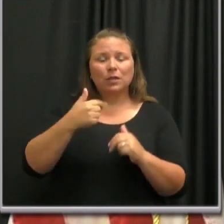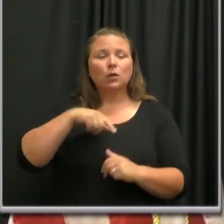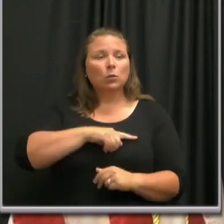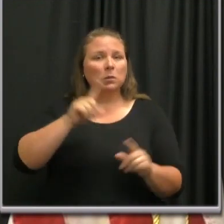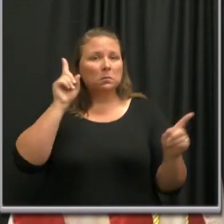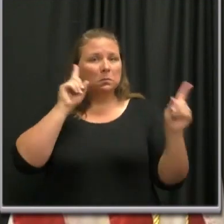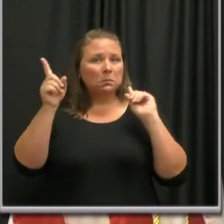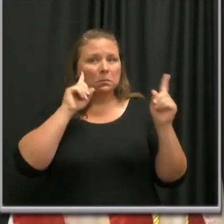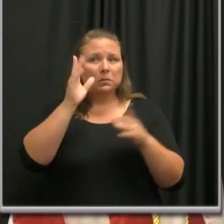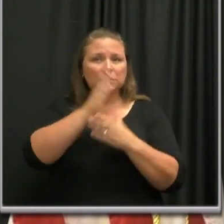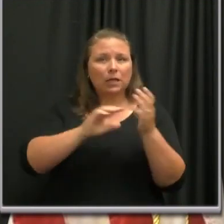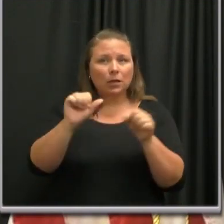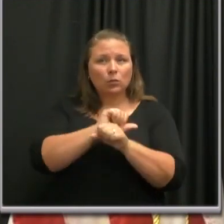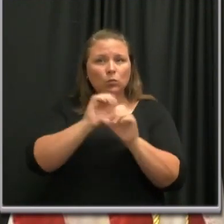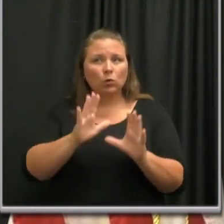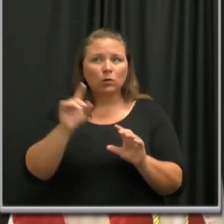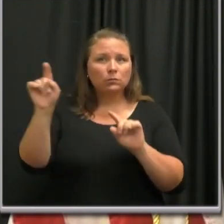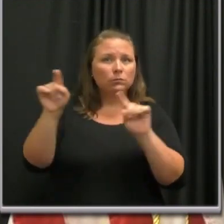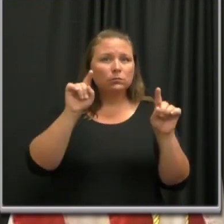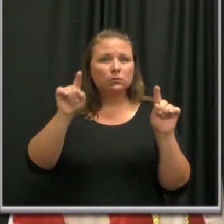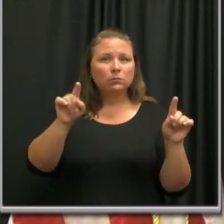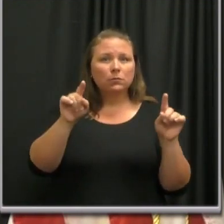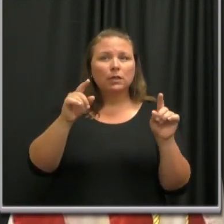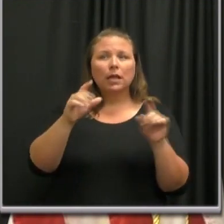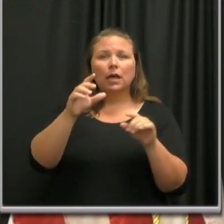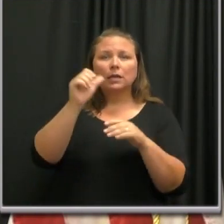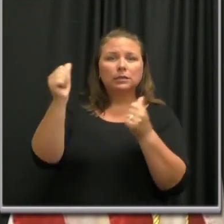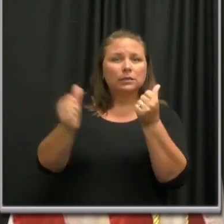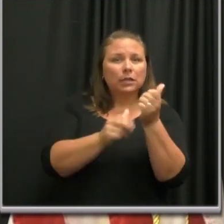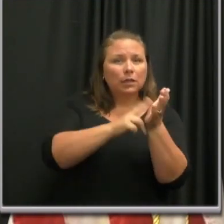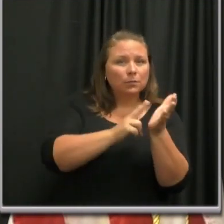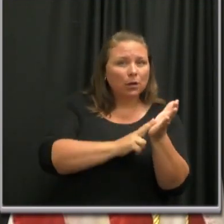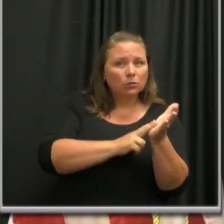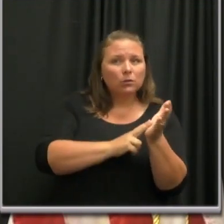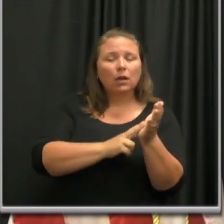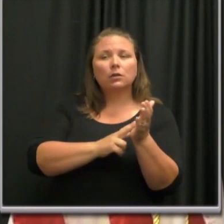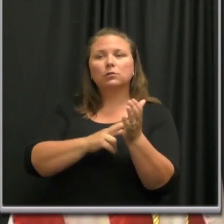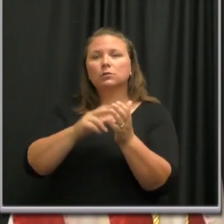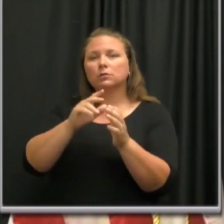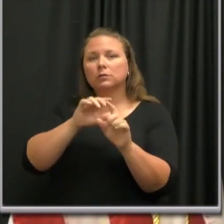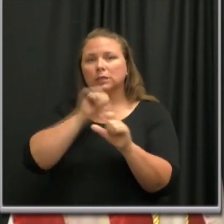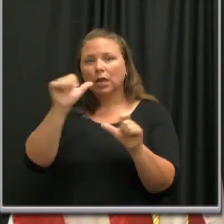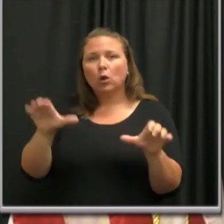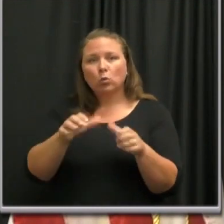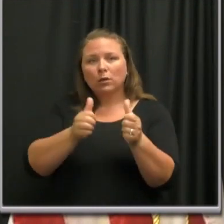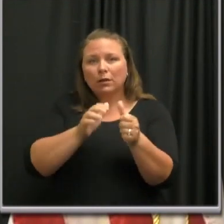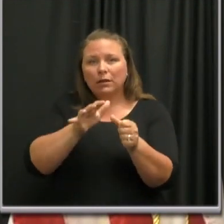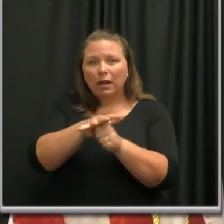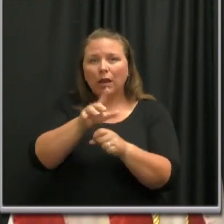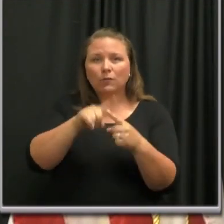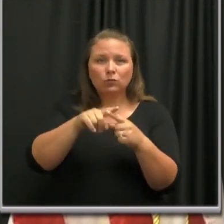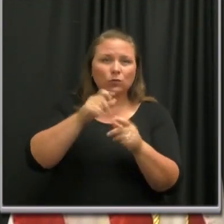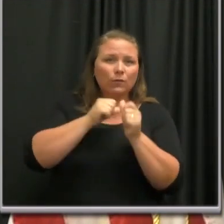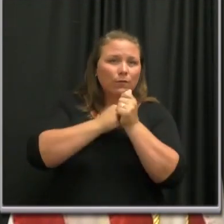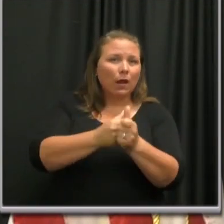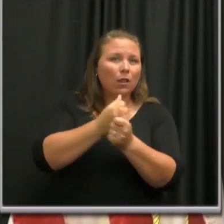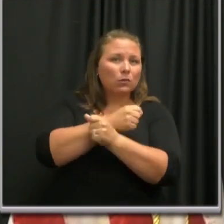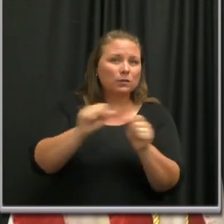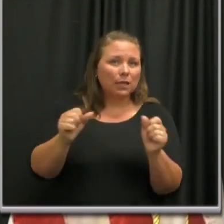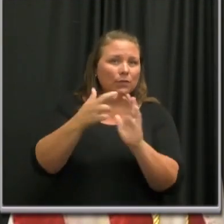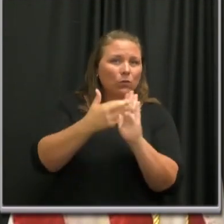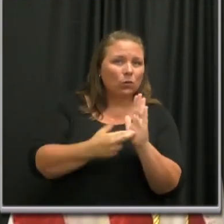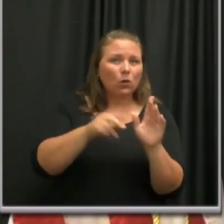hearing from some workers that subcontractors and contractors are not doing enough to follow safety protocols. They're also